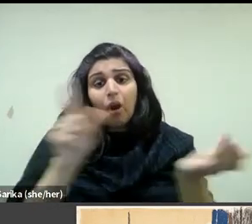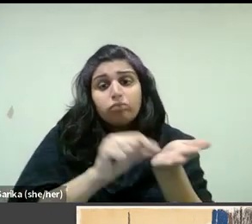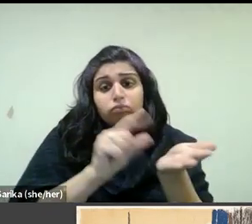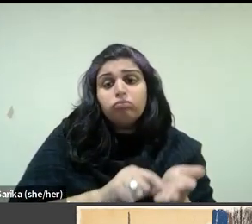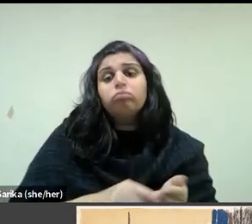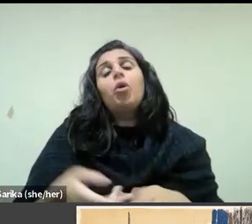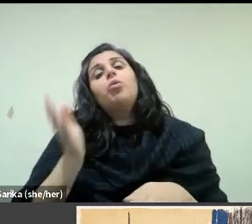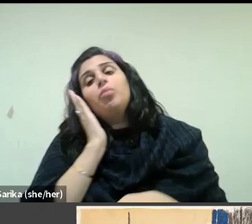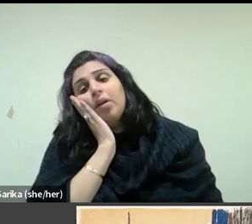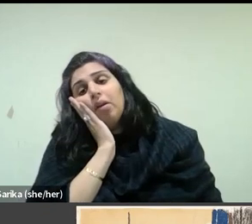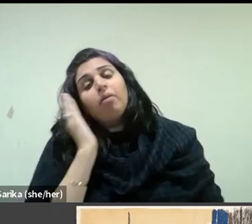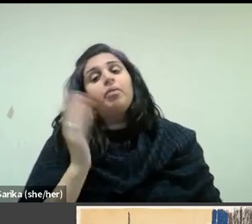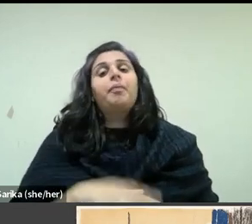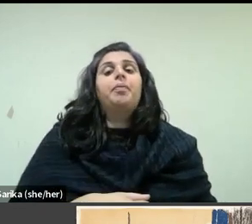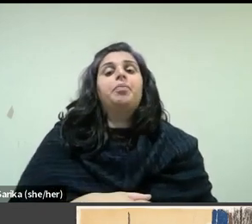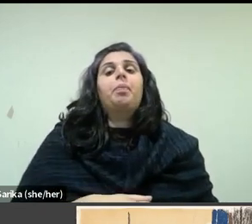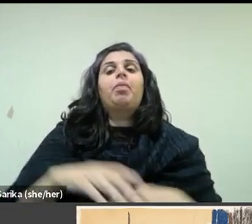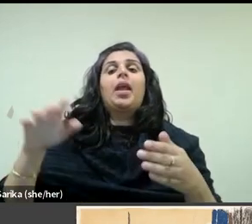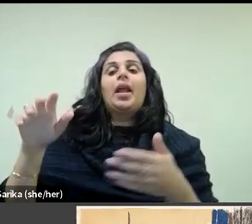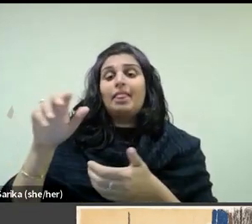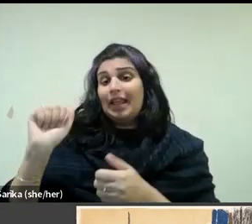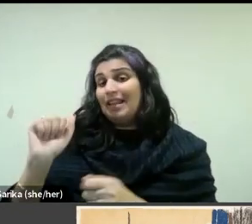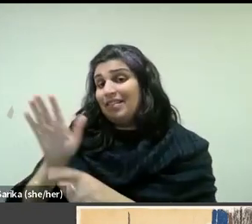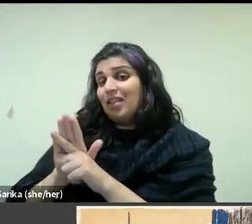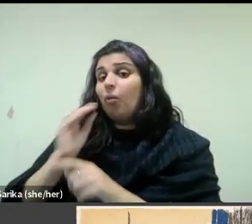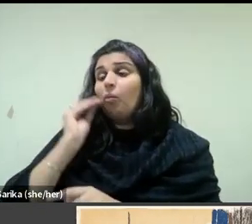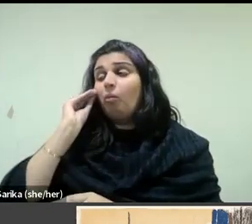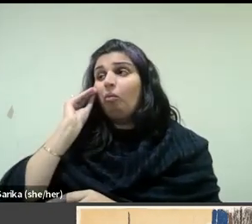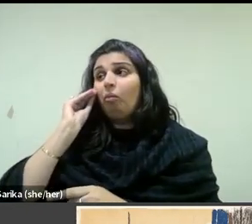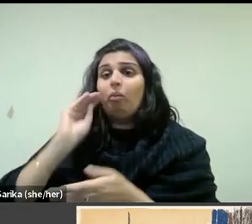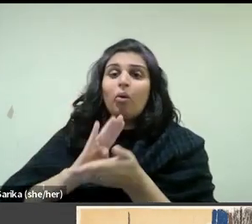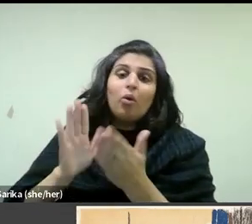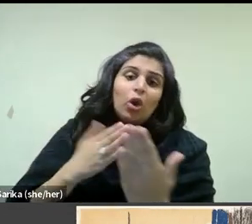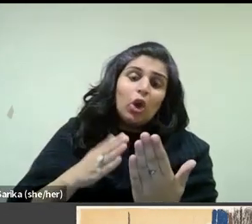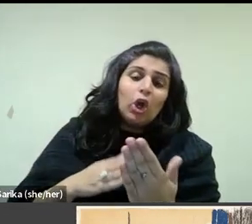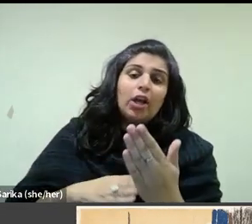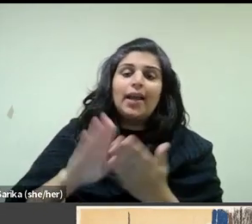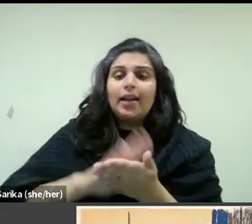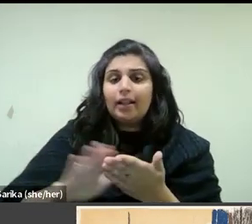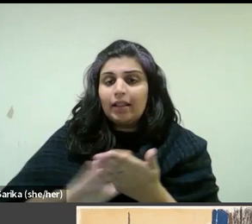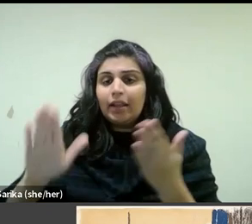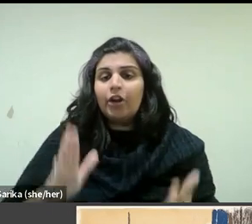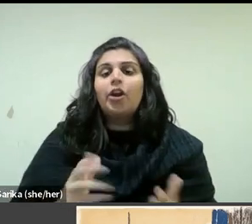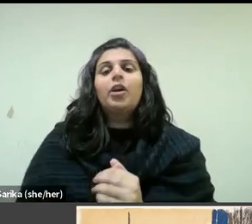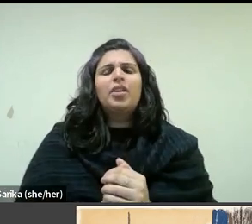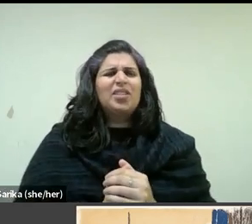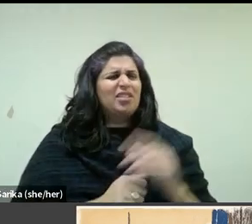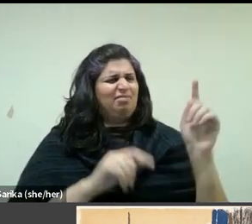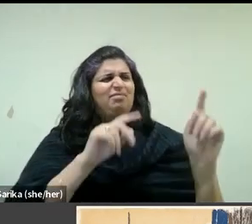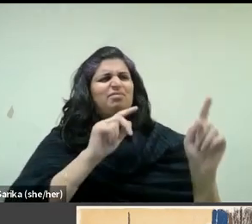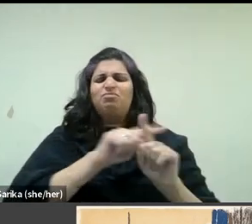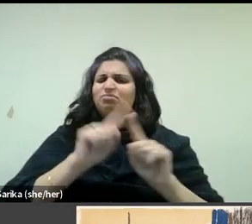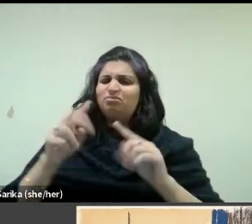as the apartment's cook and cleaner. The diversity alone of these roles and activities situated